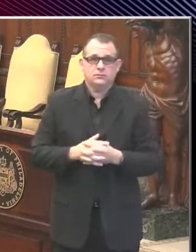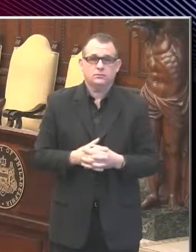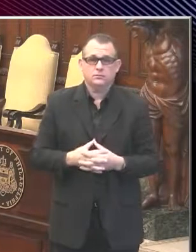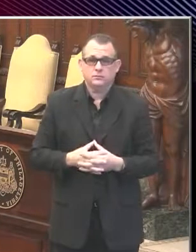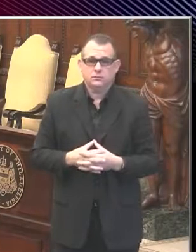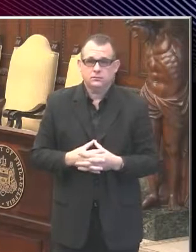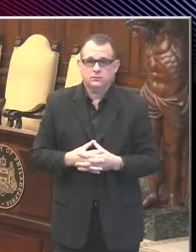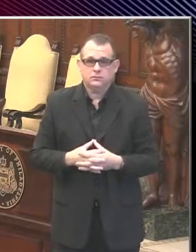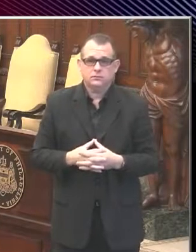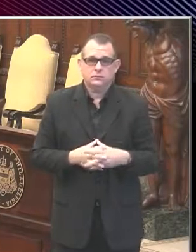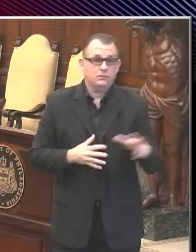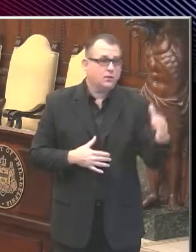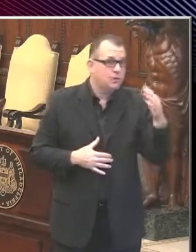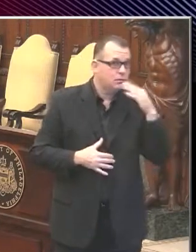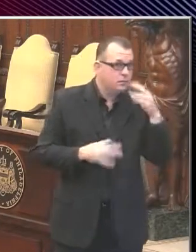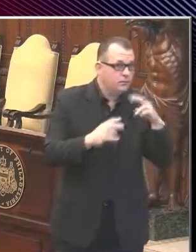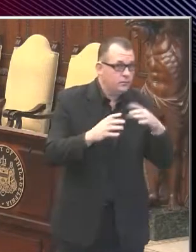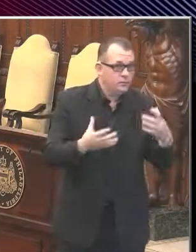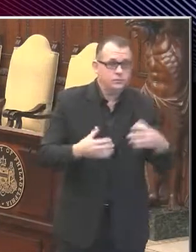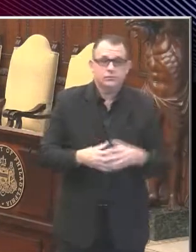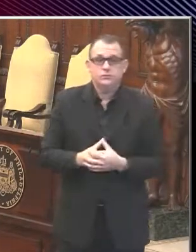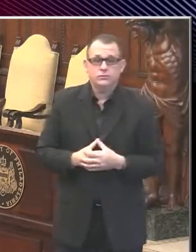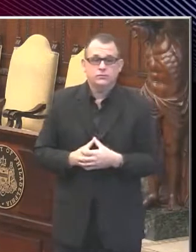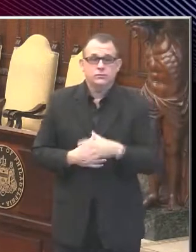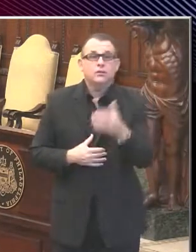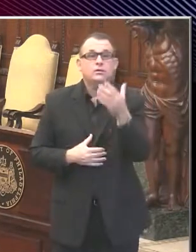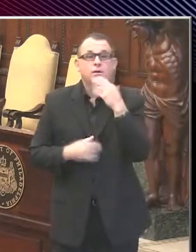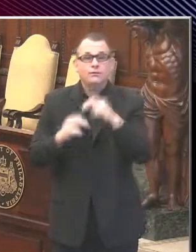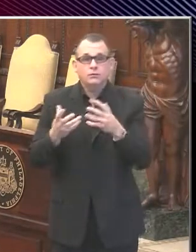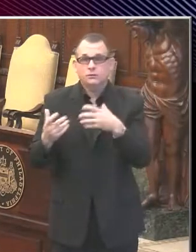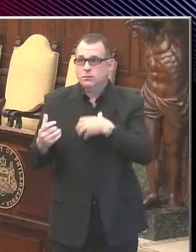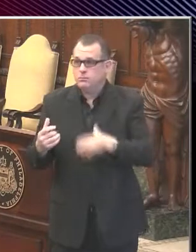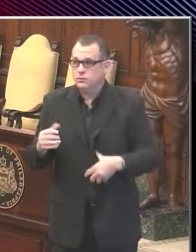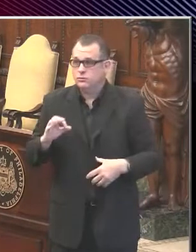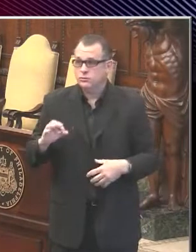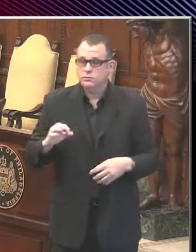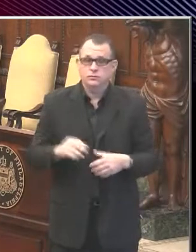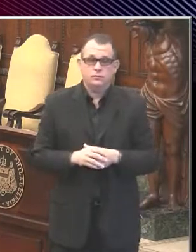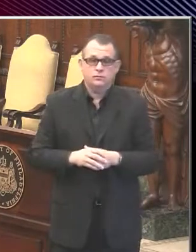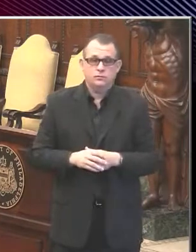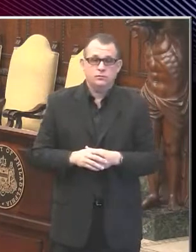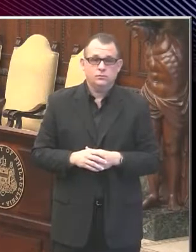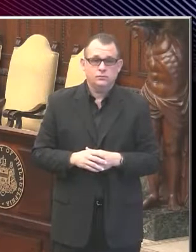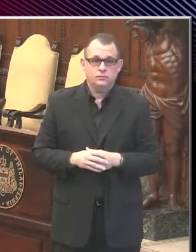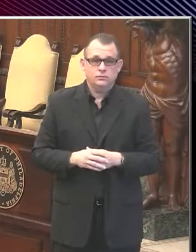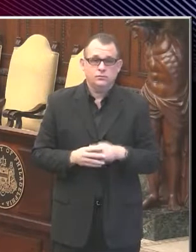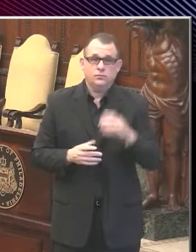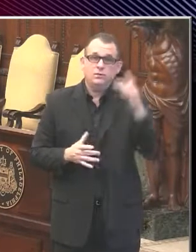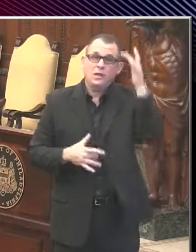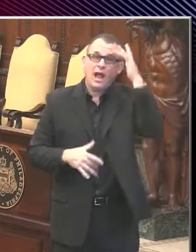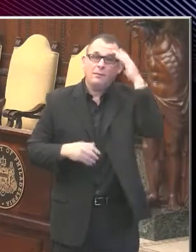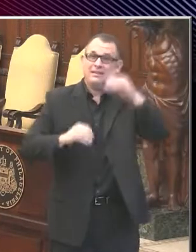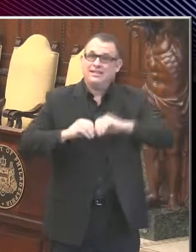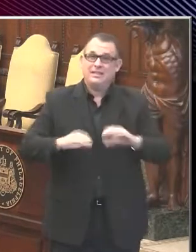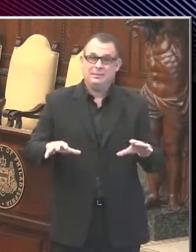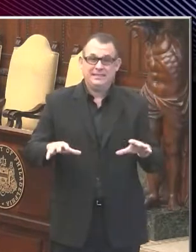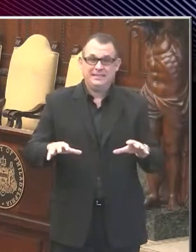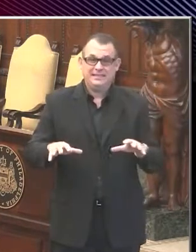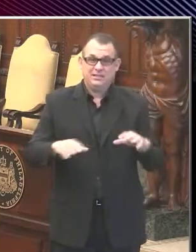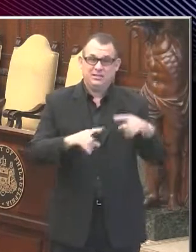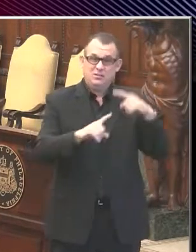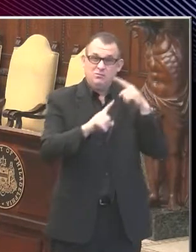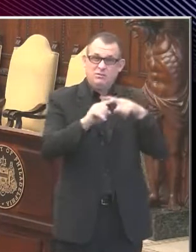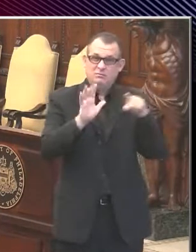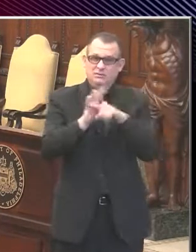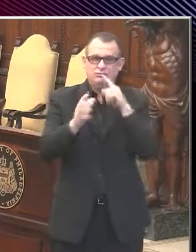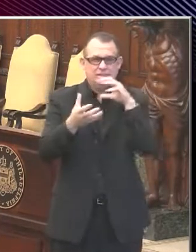Dr. Thank you very much. All right. Okay. Thank you very much, Mayor. The news about the epidemic in Philadelphia is very much mixed. The first